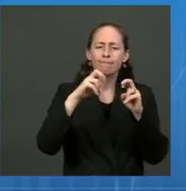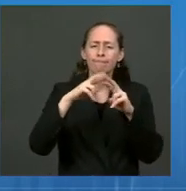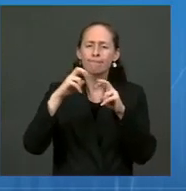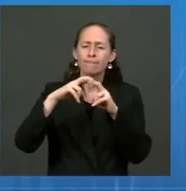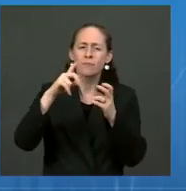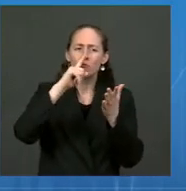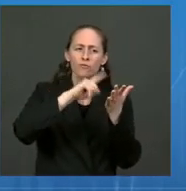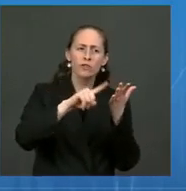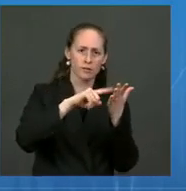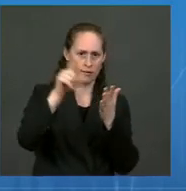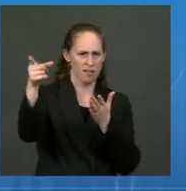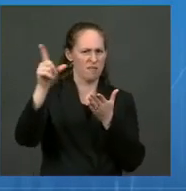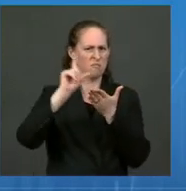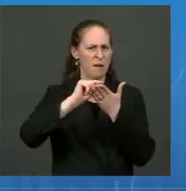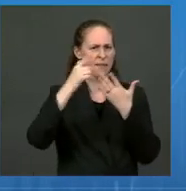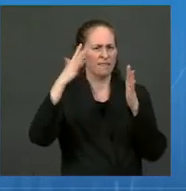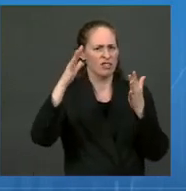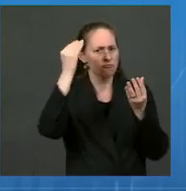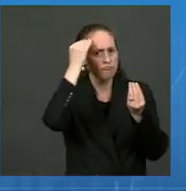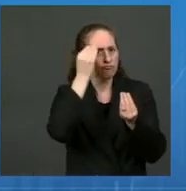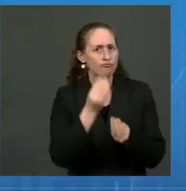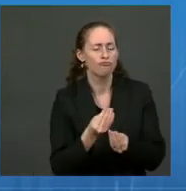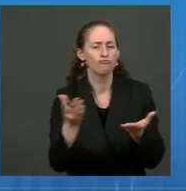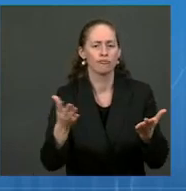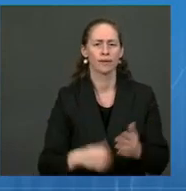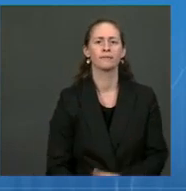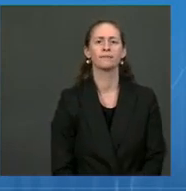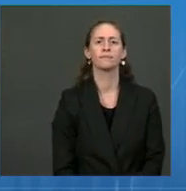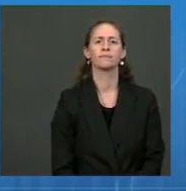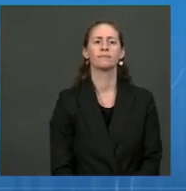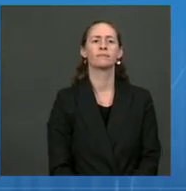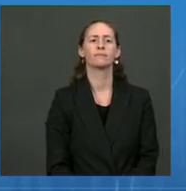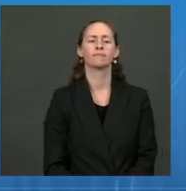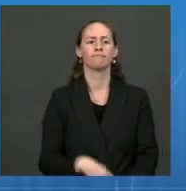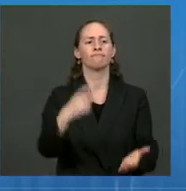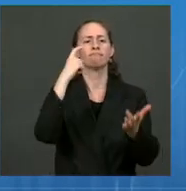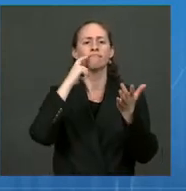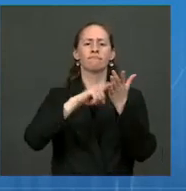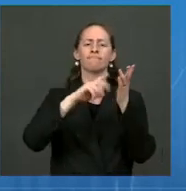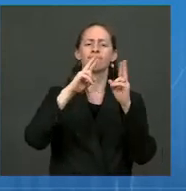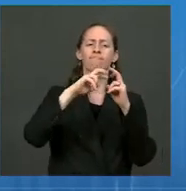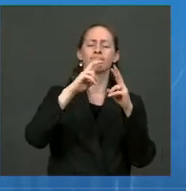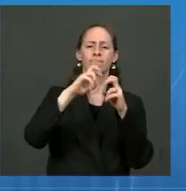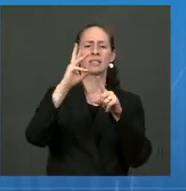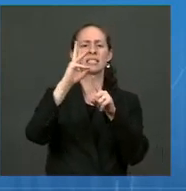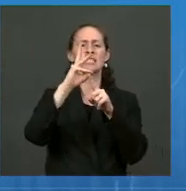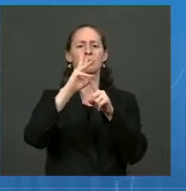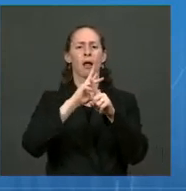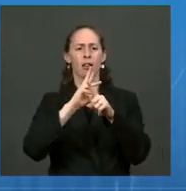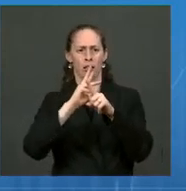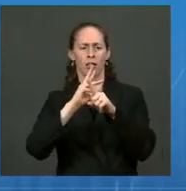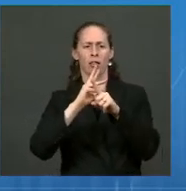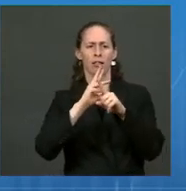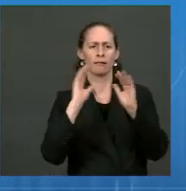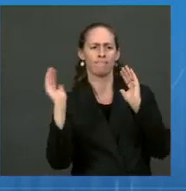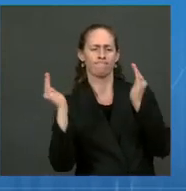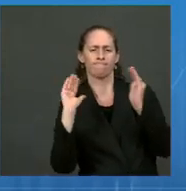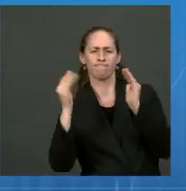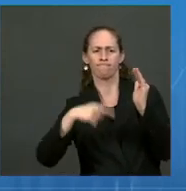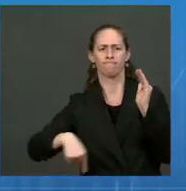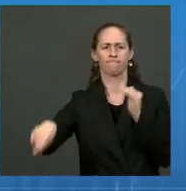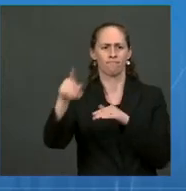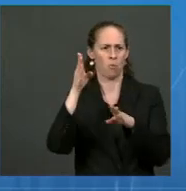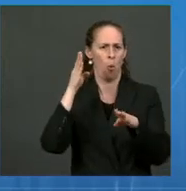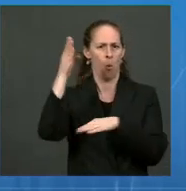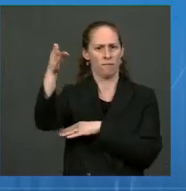This is just one representative six-month retrospective cohort of over 270,000 people